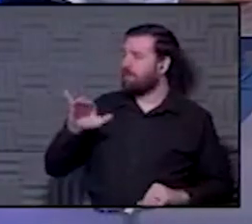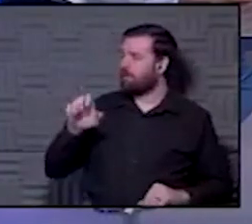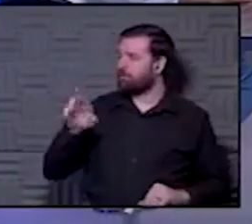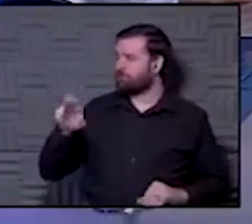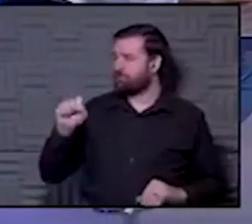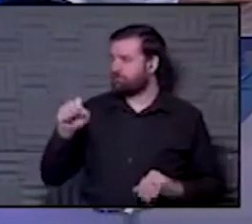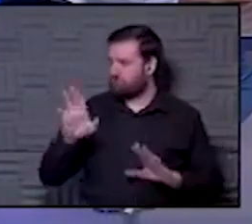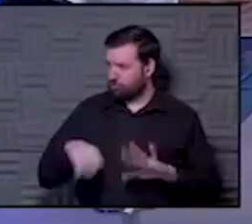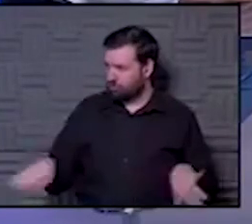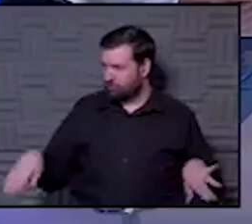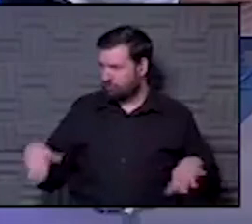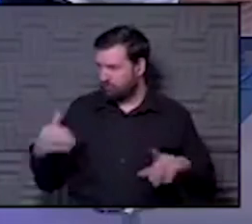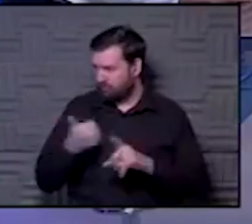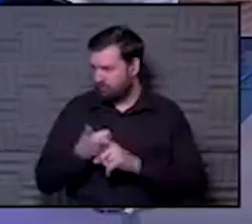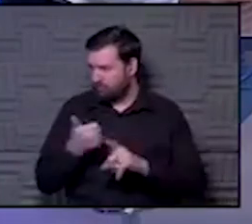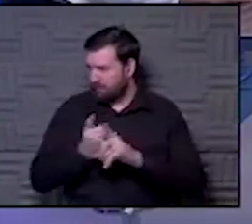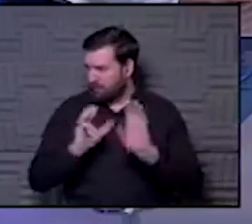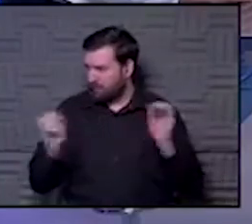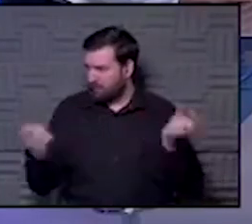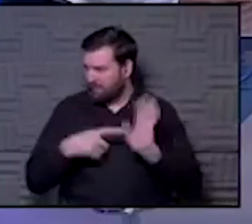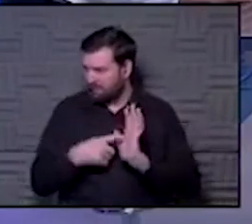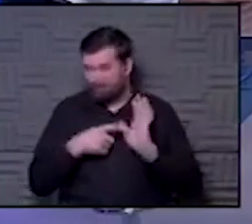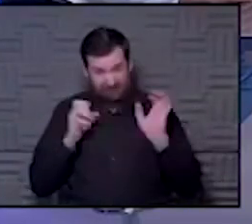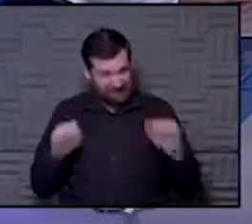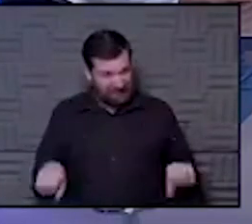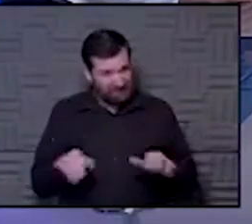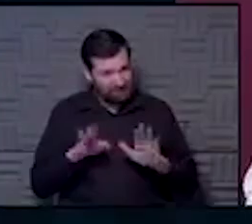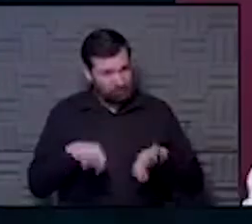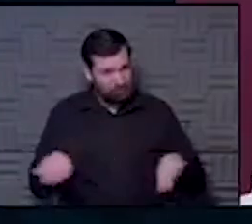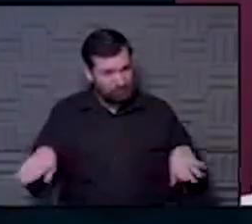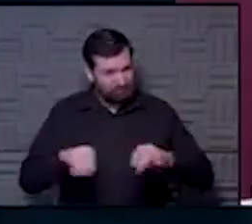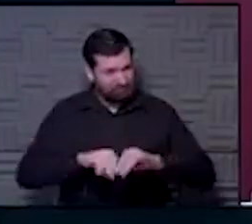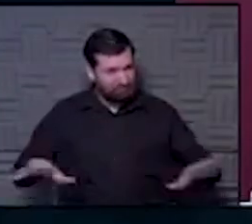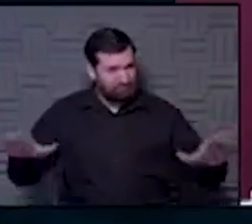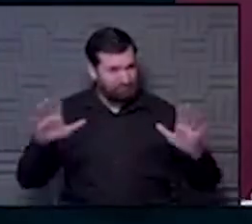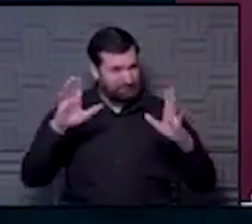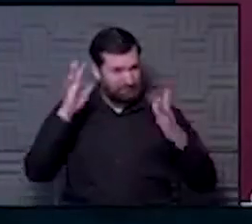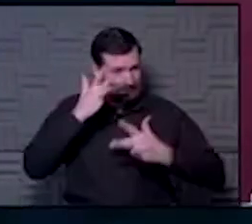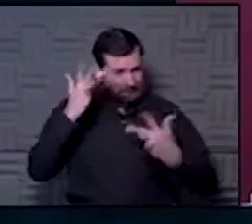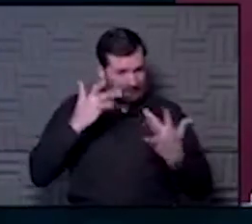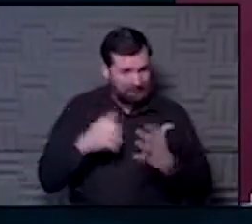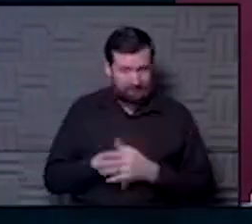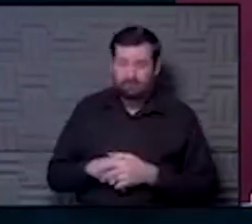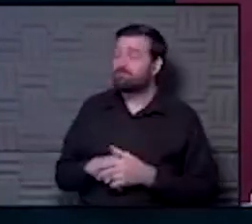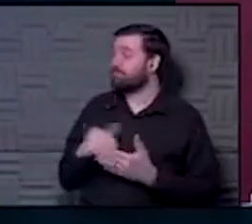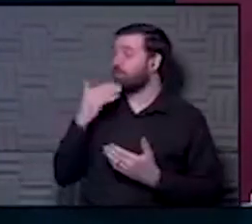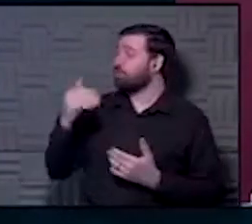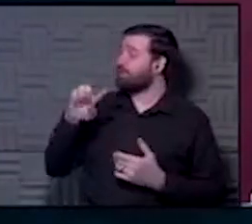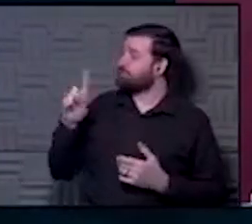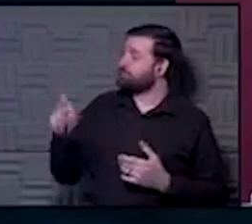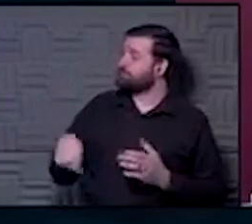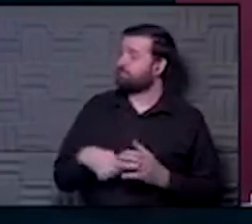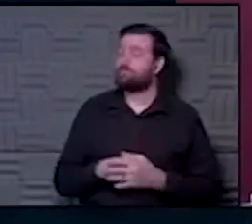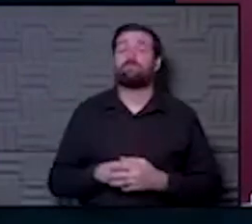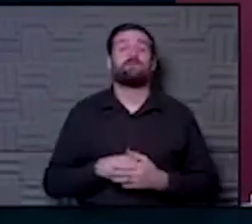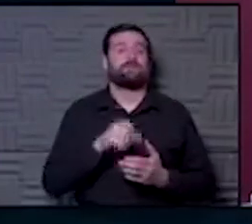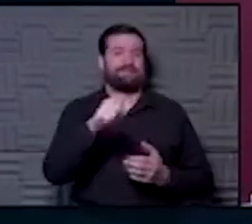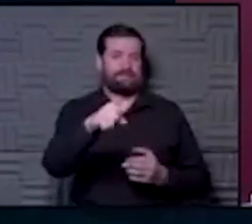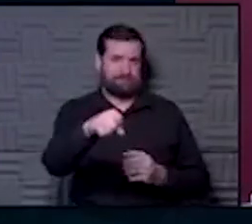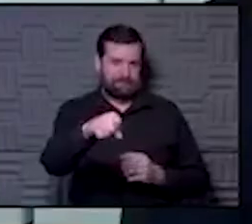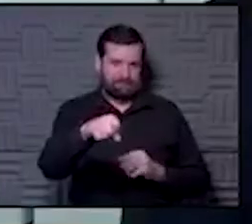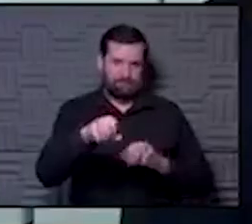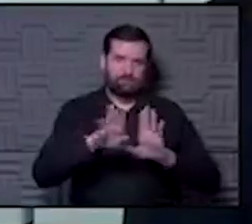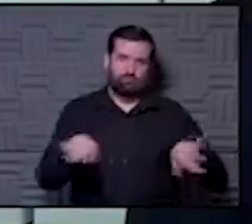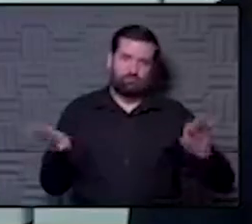asymptomatic, can they spread the disease and can children spread the disease in general? Yeah, that's a good question. So yes, children can spread the